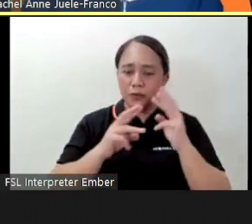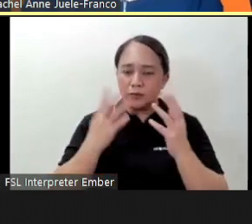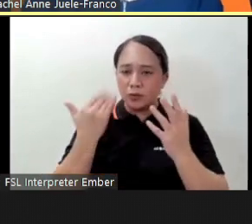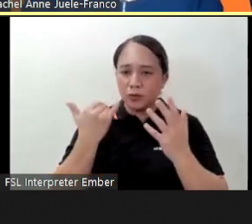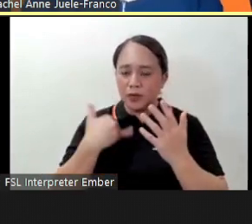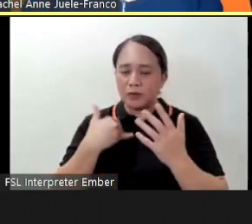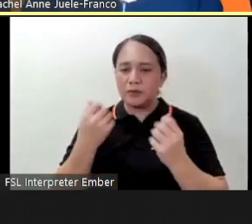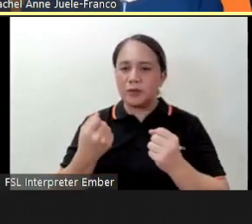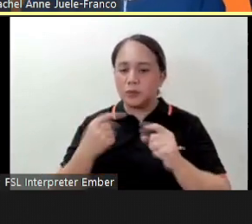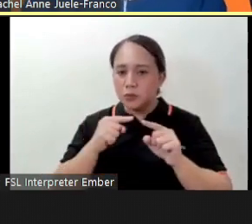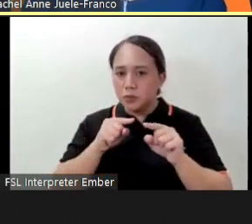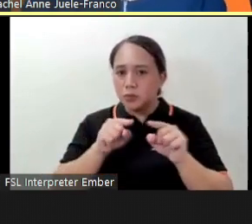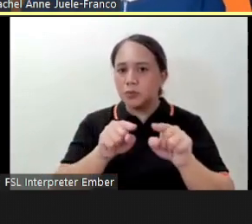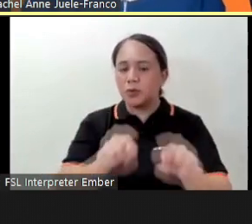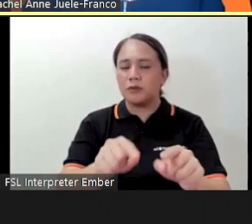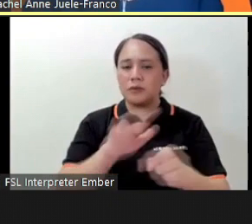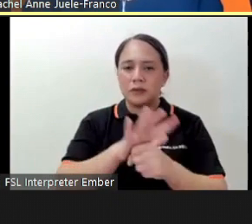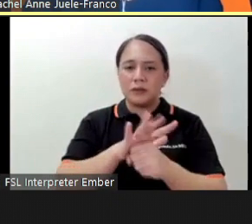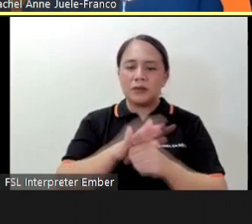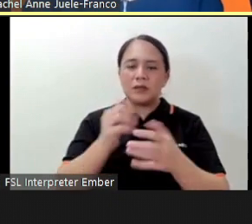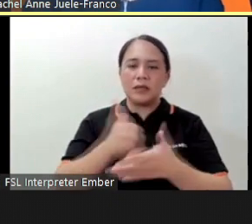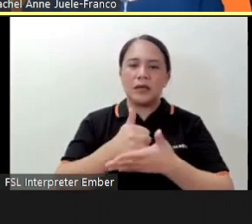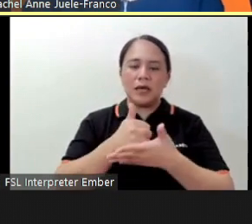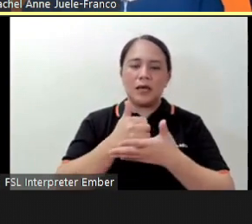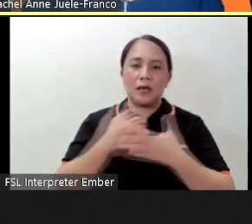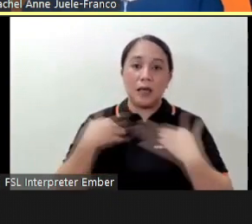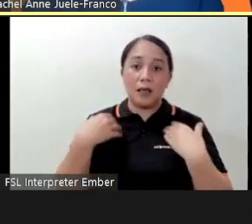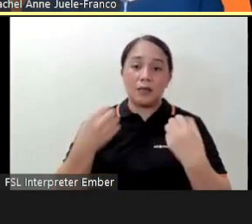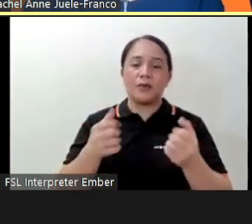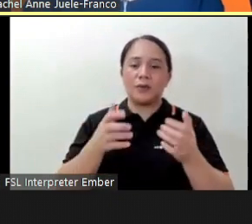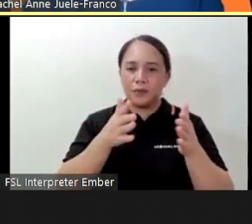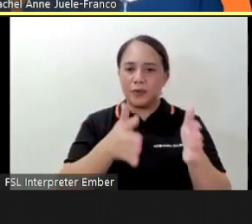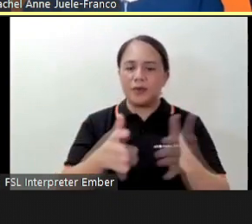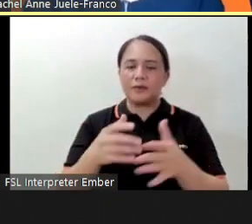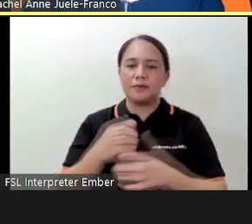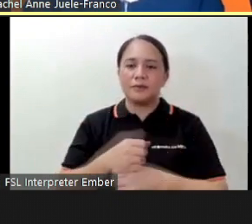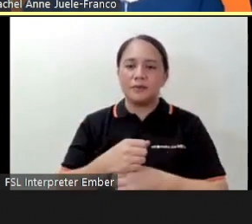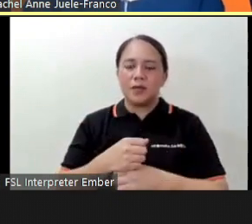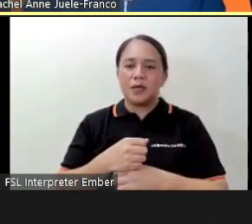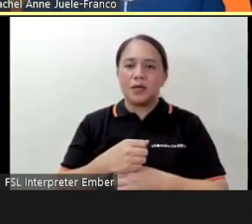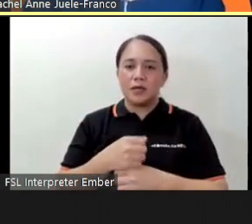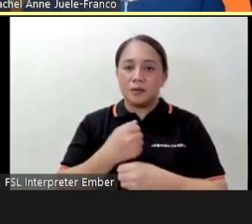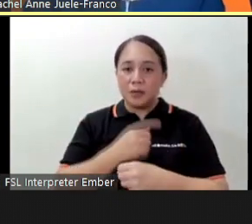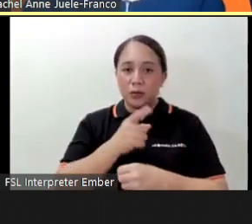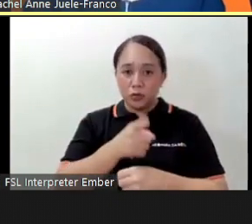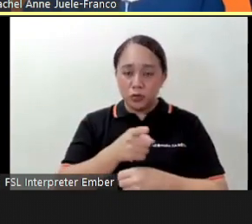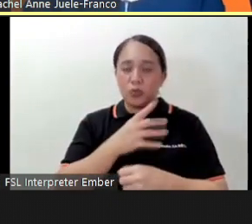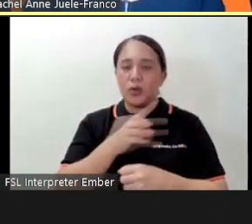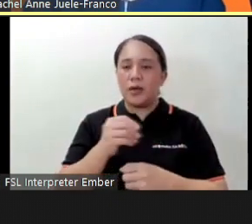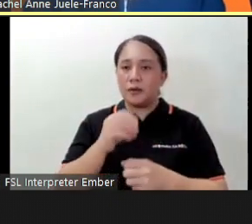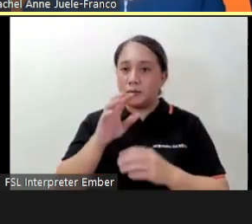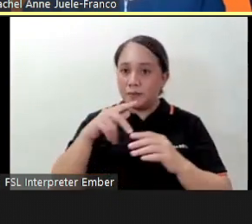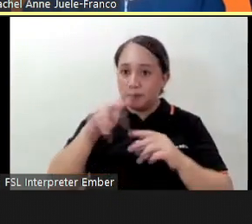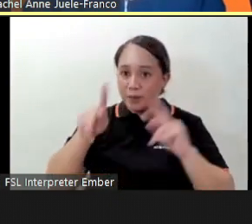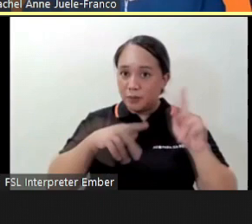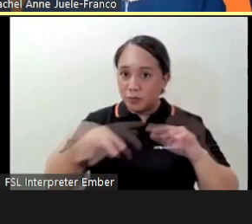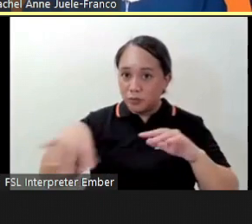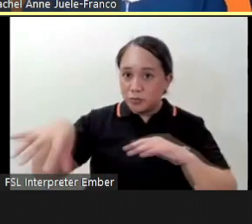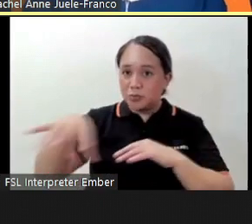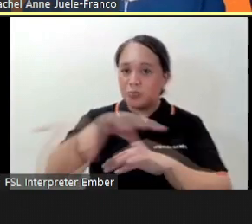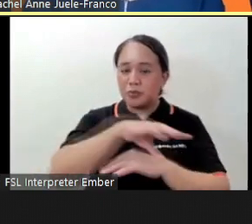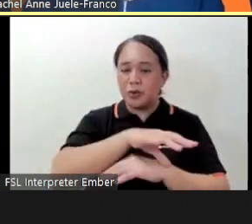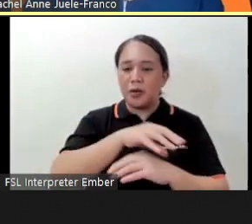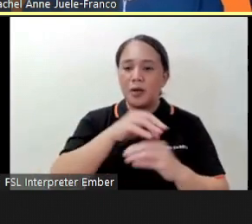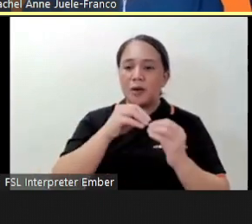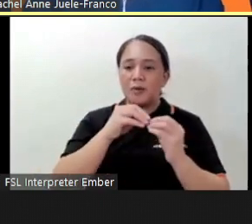to cope with this stress in a healthy way will make you and the people you care about and those around you become more